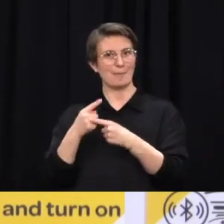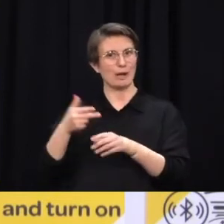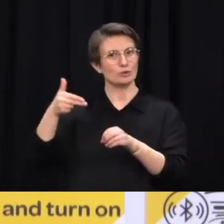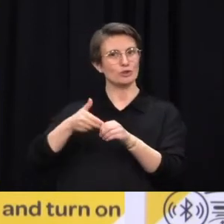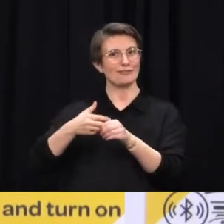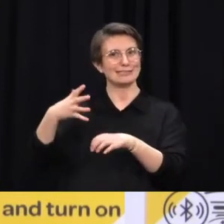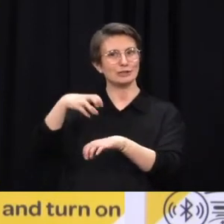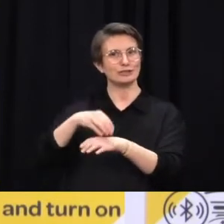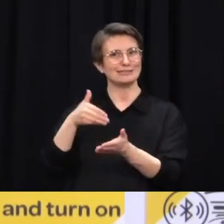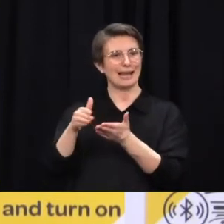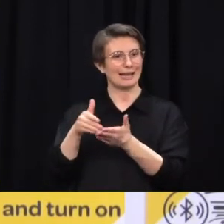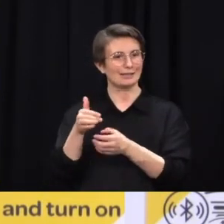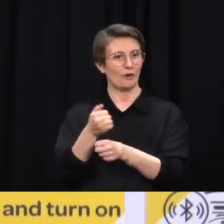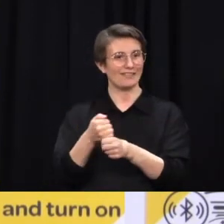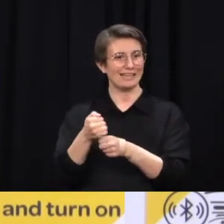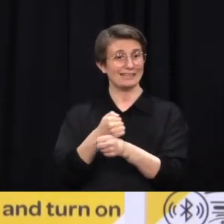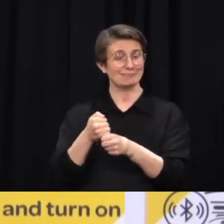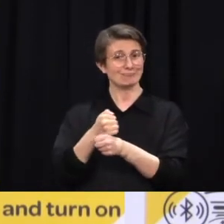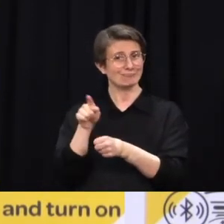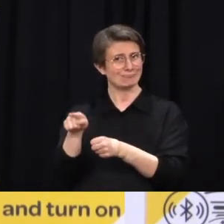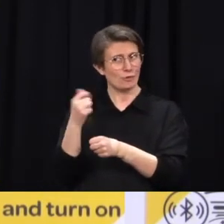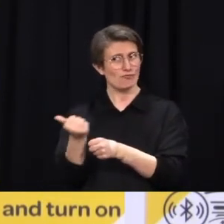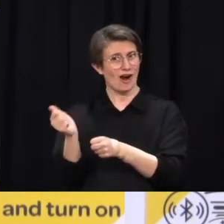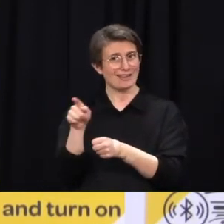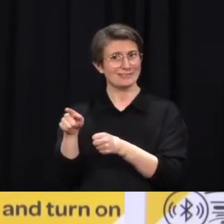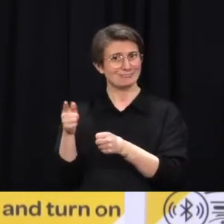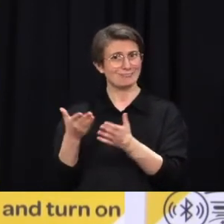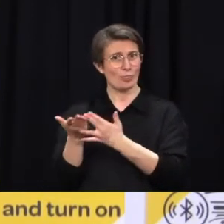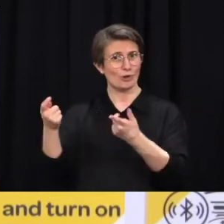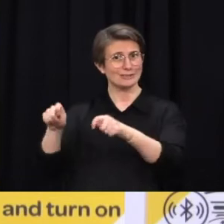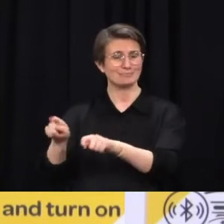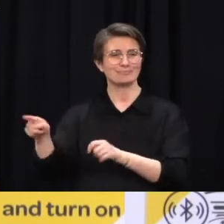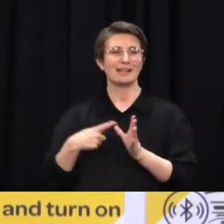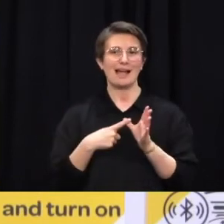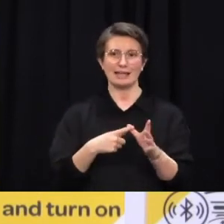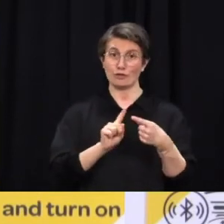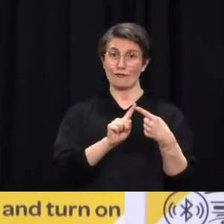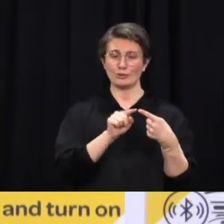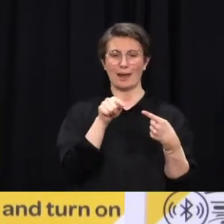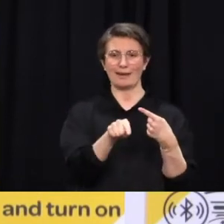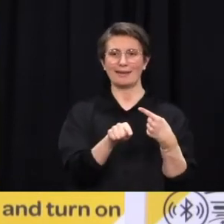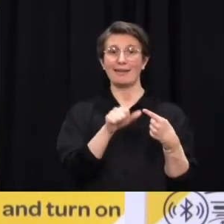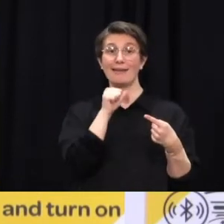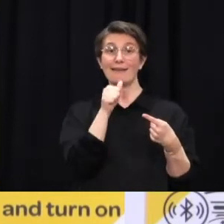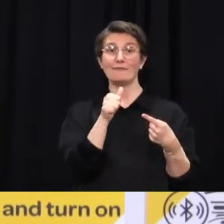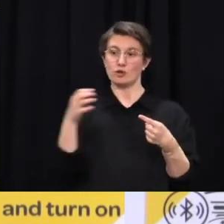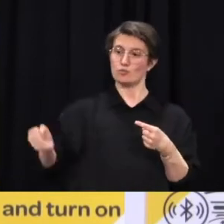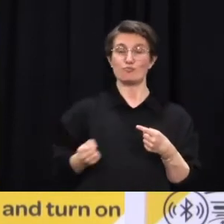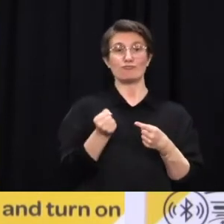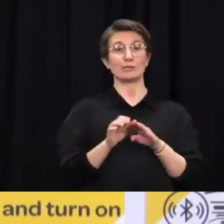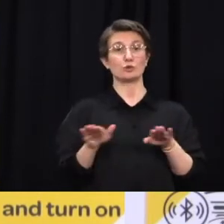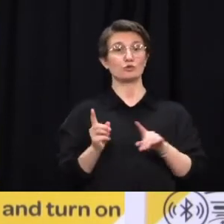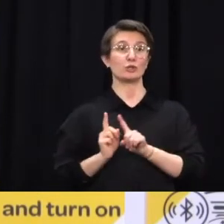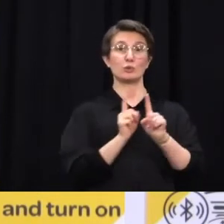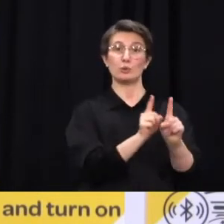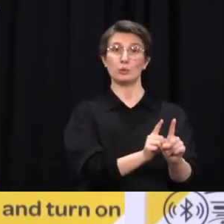be vaccinated, make sure you've made an appointment for them as well. If people are being turned away bringing their children with them to be vaccinated, it'll